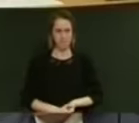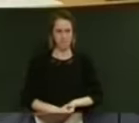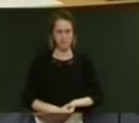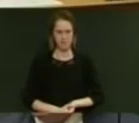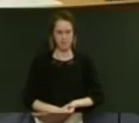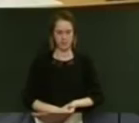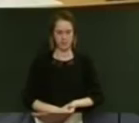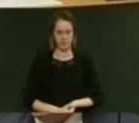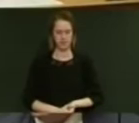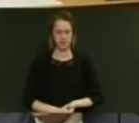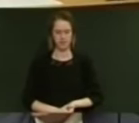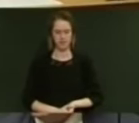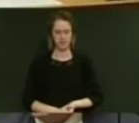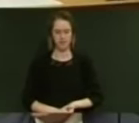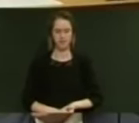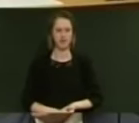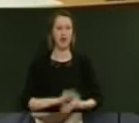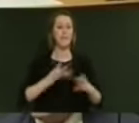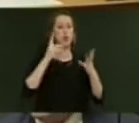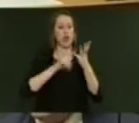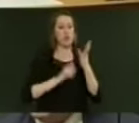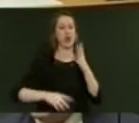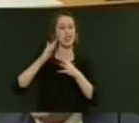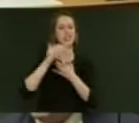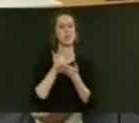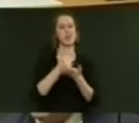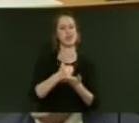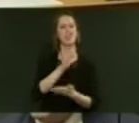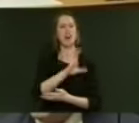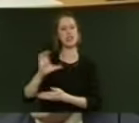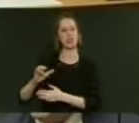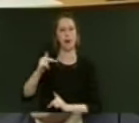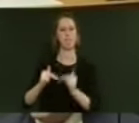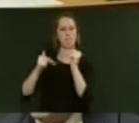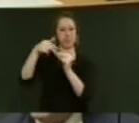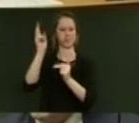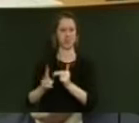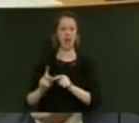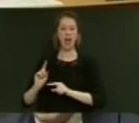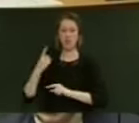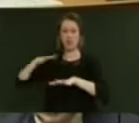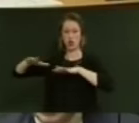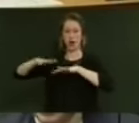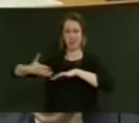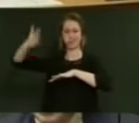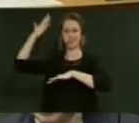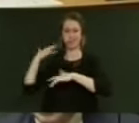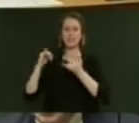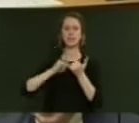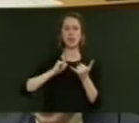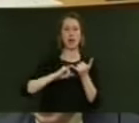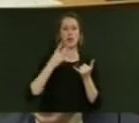Mr Speaker, the Government's fourth priority is supporting the rebuild of Christchurch. Since the first earthquake in September